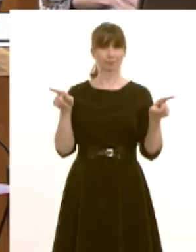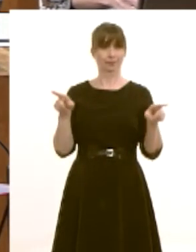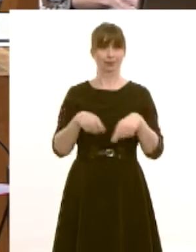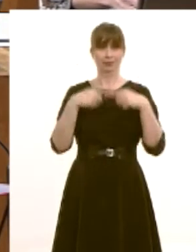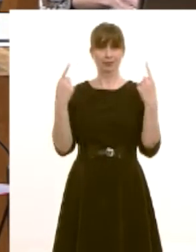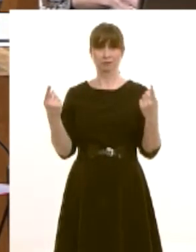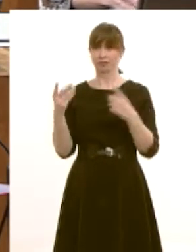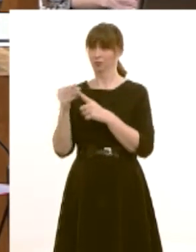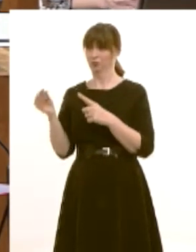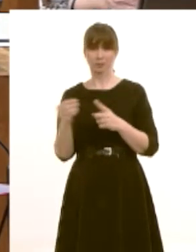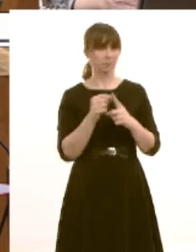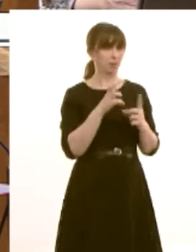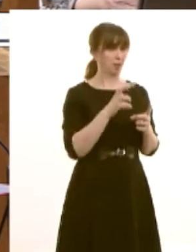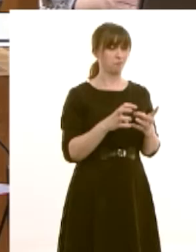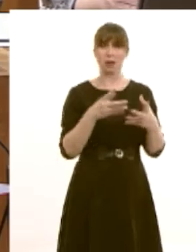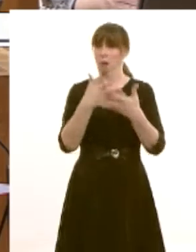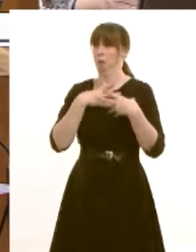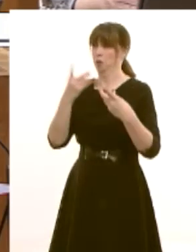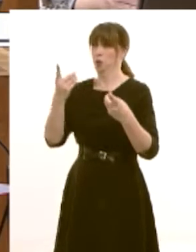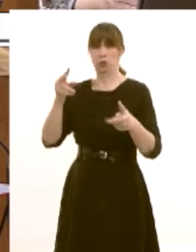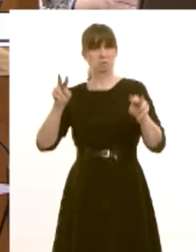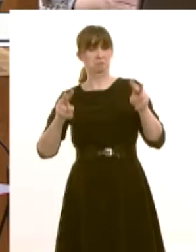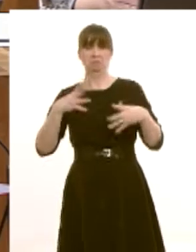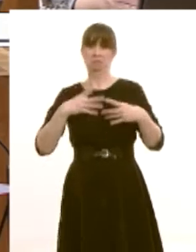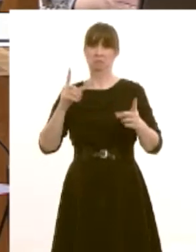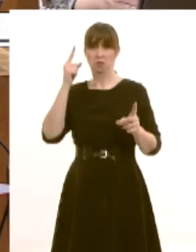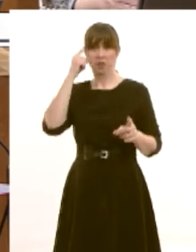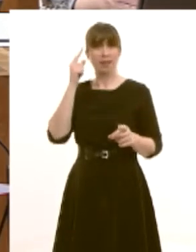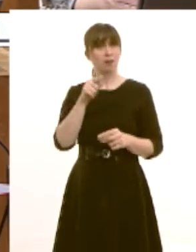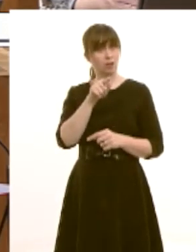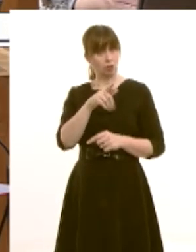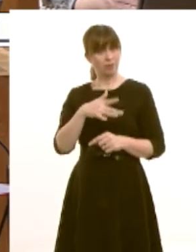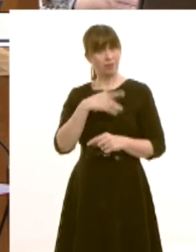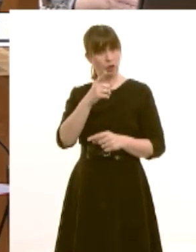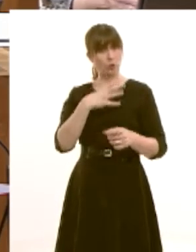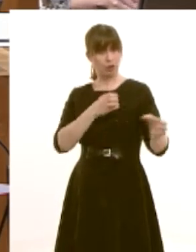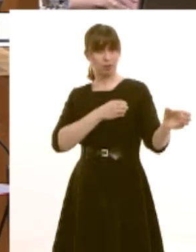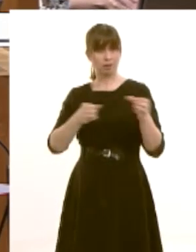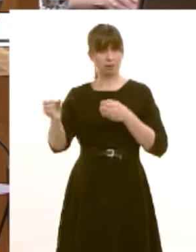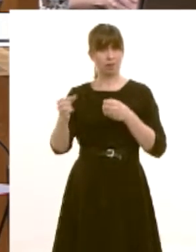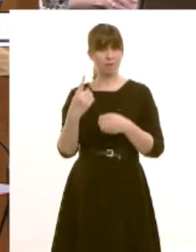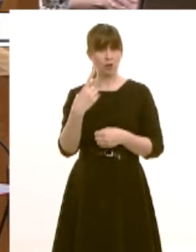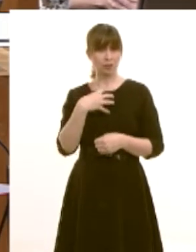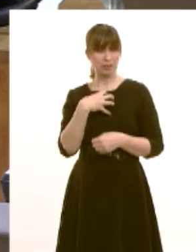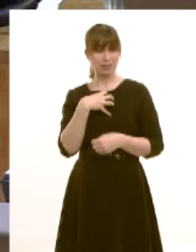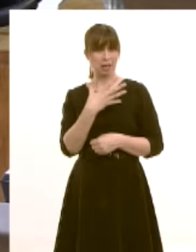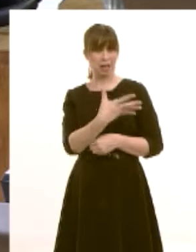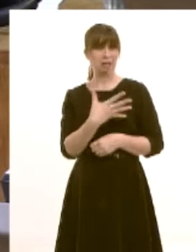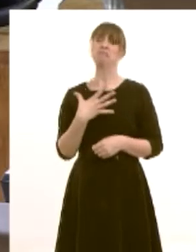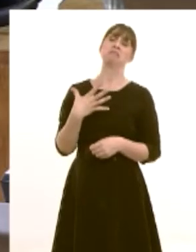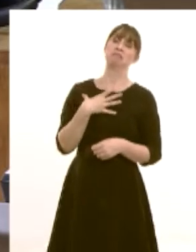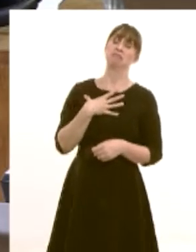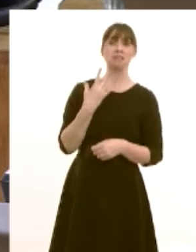she she makes the point it's the last fmqs there's an election coming that she wishes to be seen as an alternative first minister well i mean